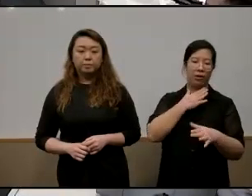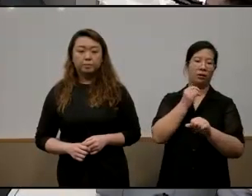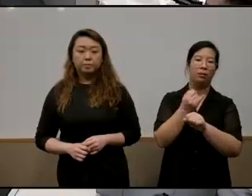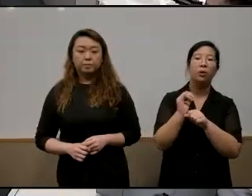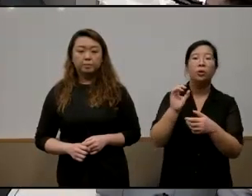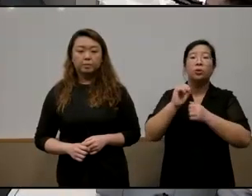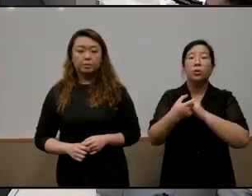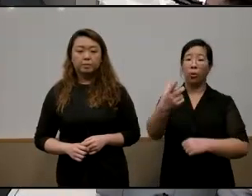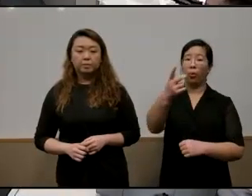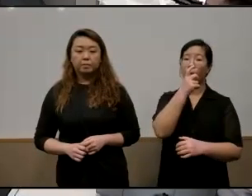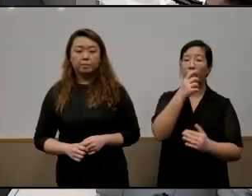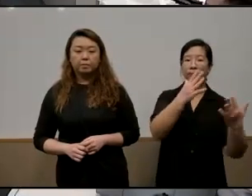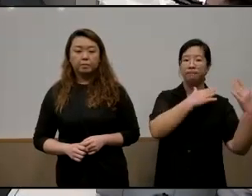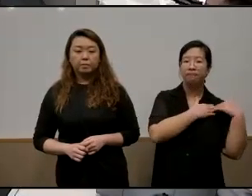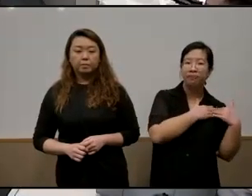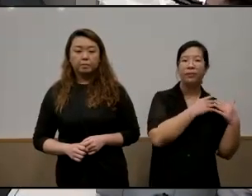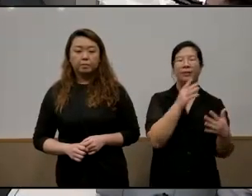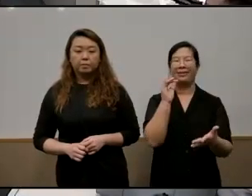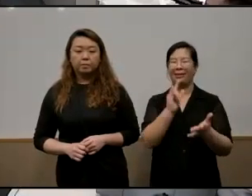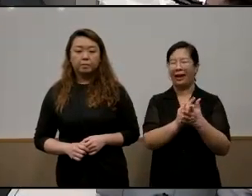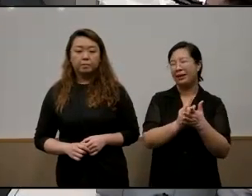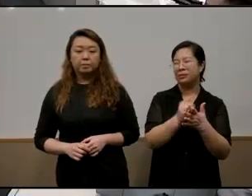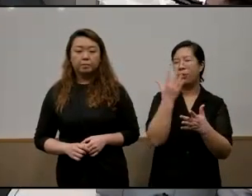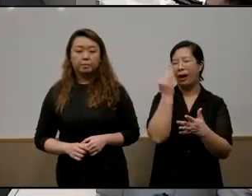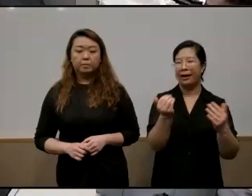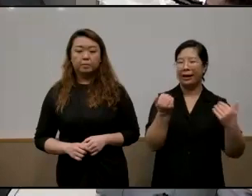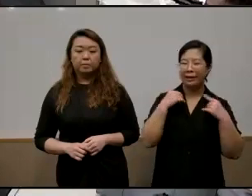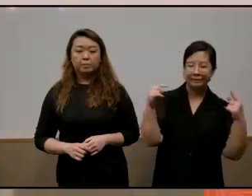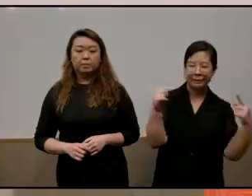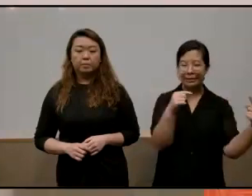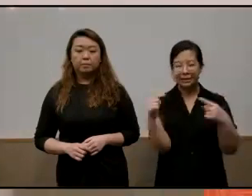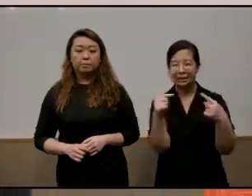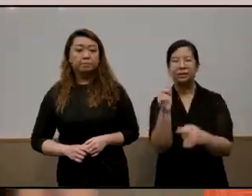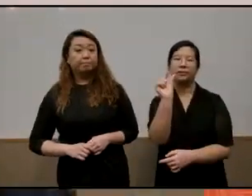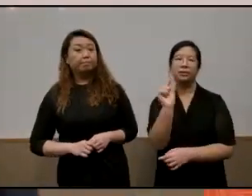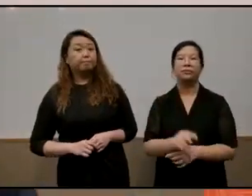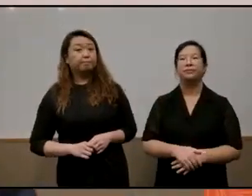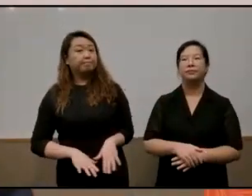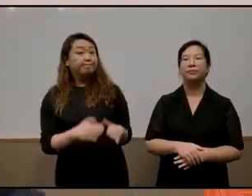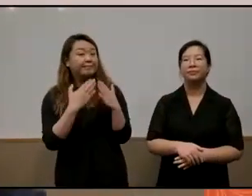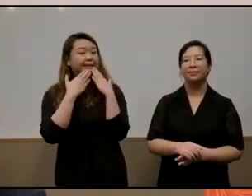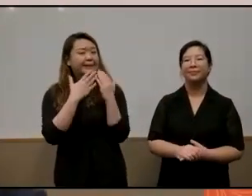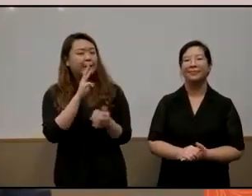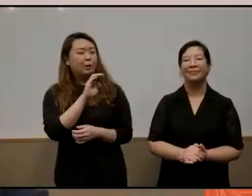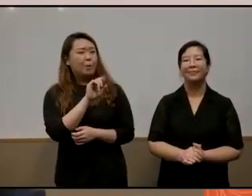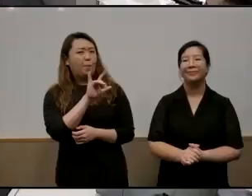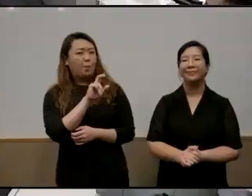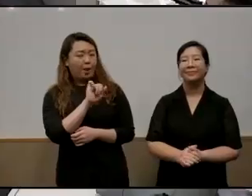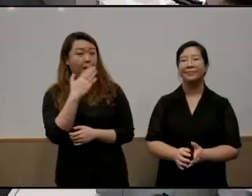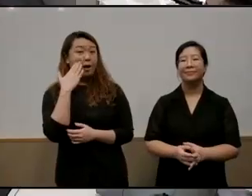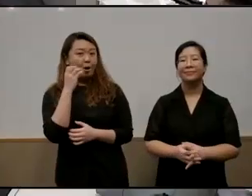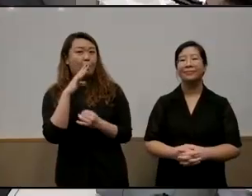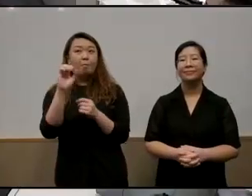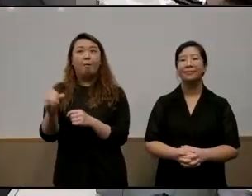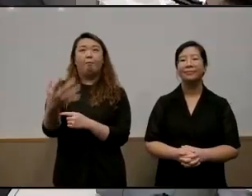ownership be and therefore the tension you know these things and yeah thank you very much madame molia i know people have been flashing